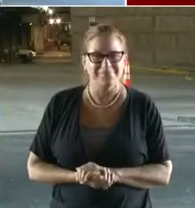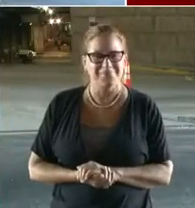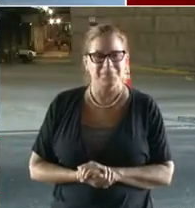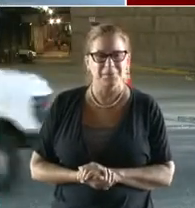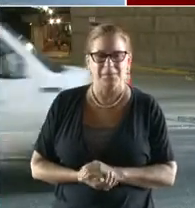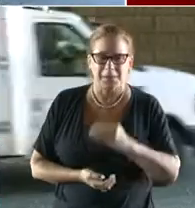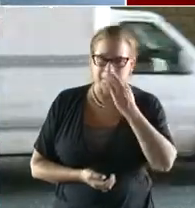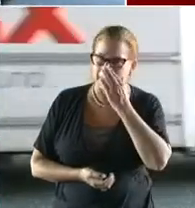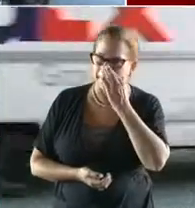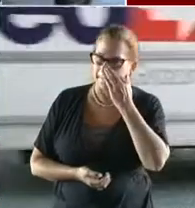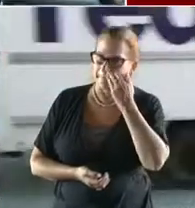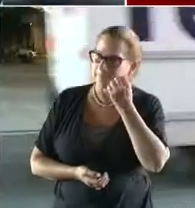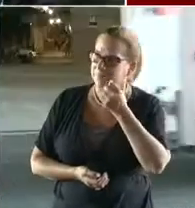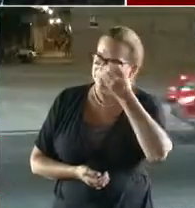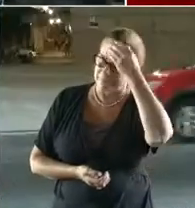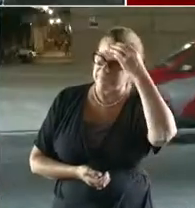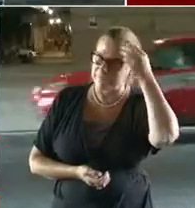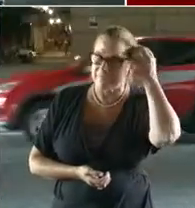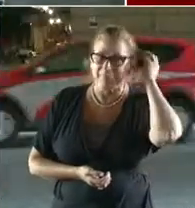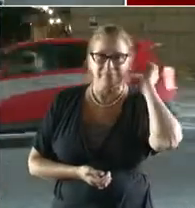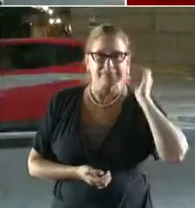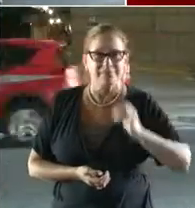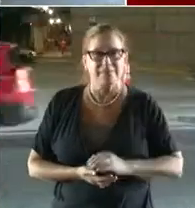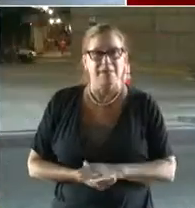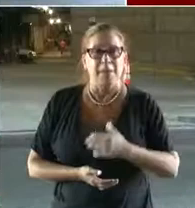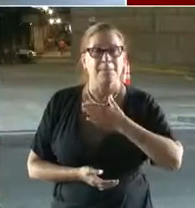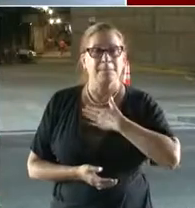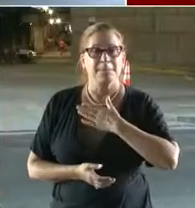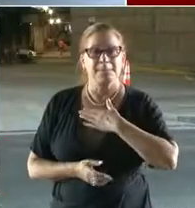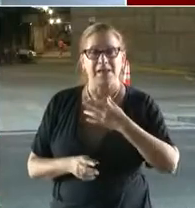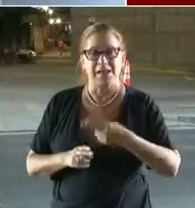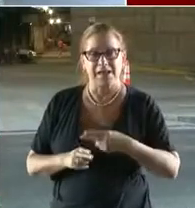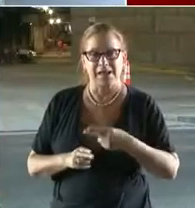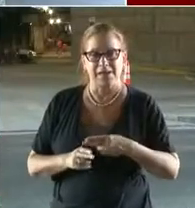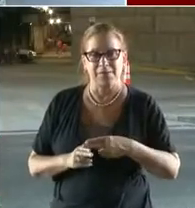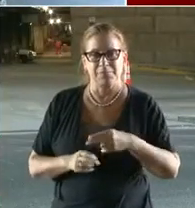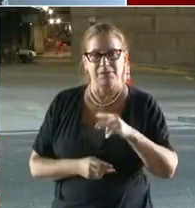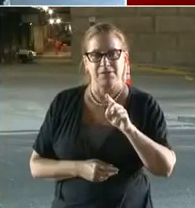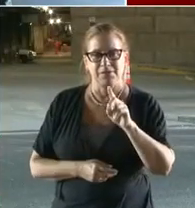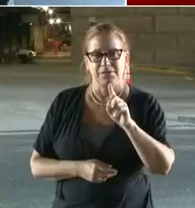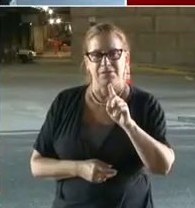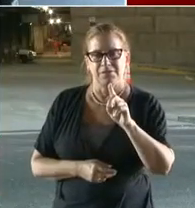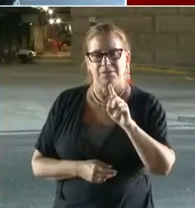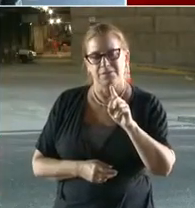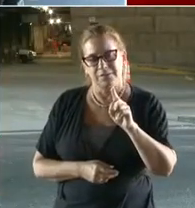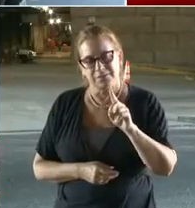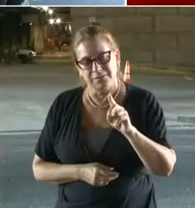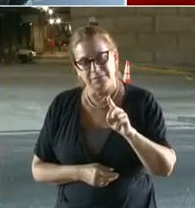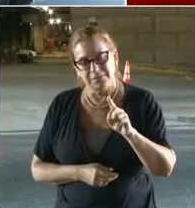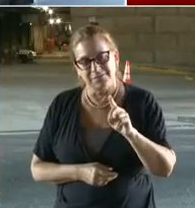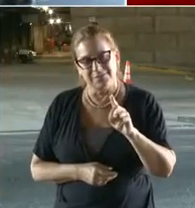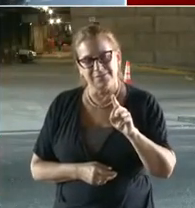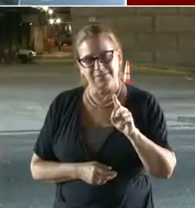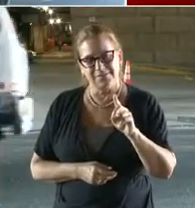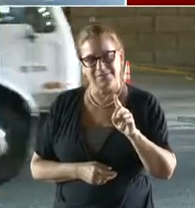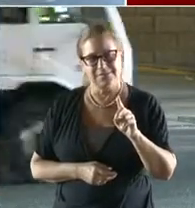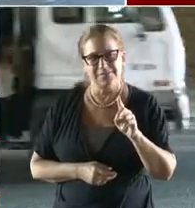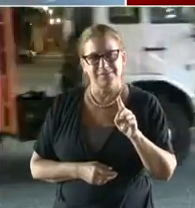David Milona, B-A-W-I-T-M-U-L-U-N-E-H. Milona.